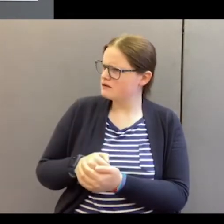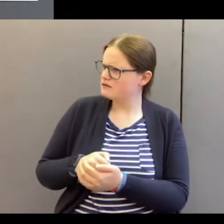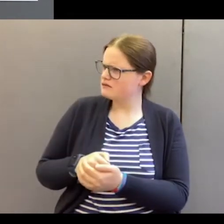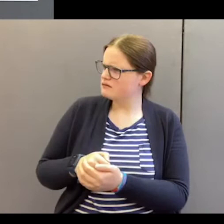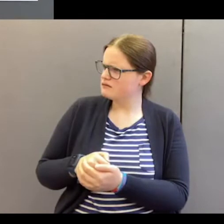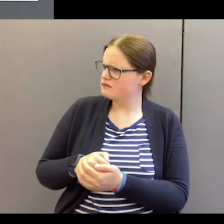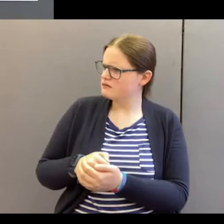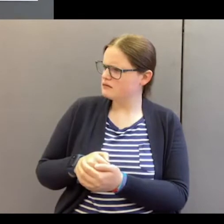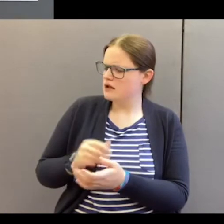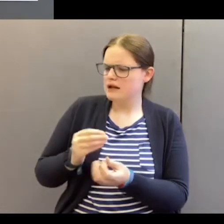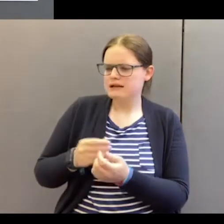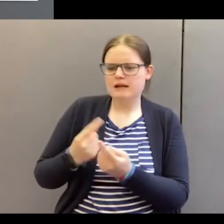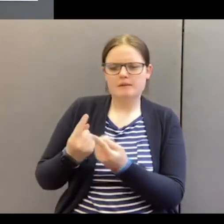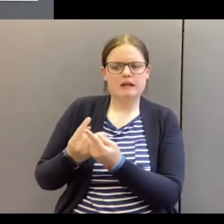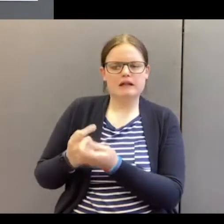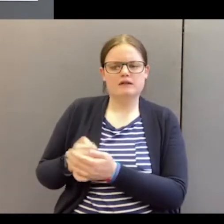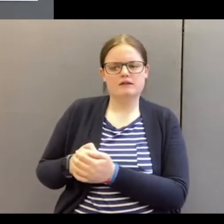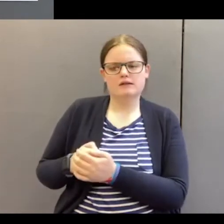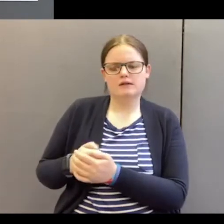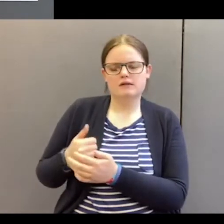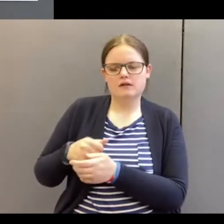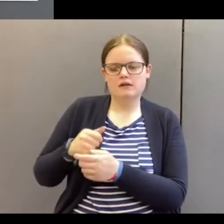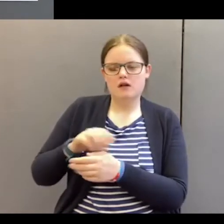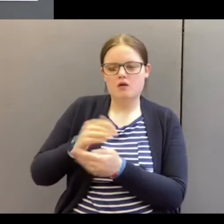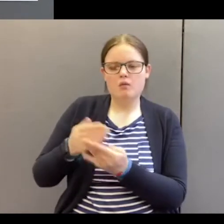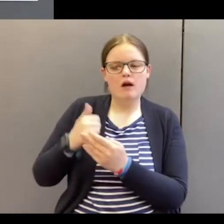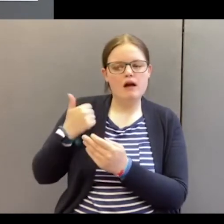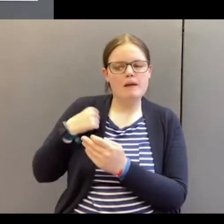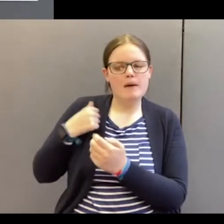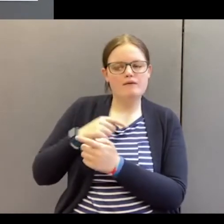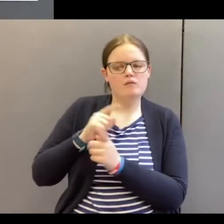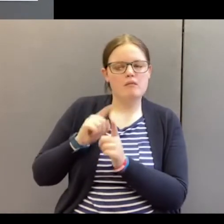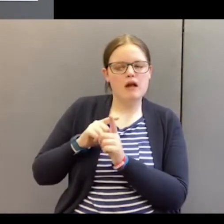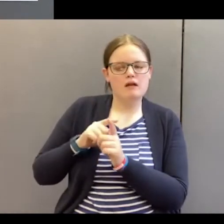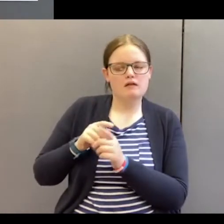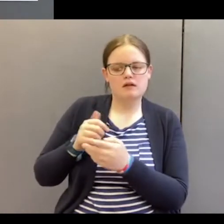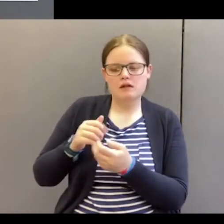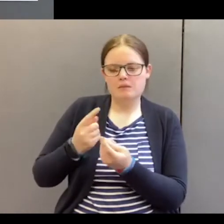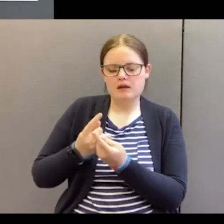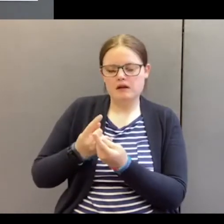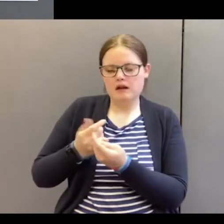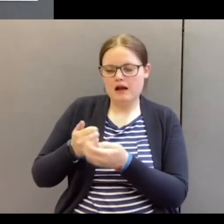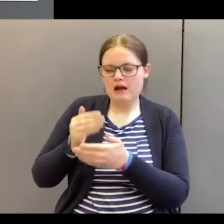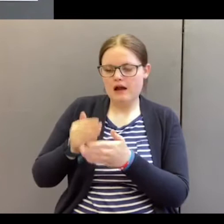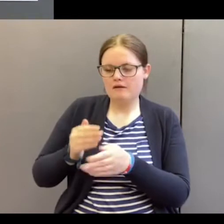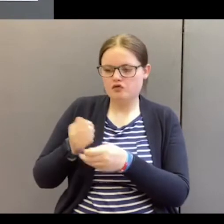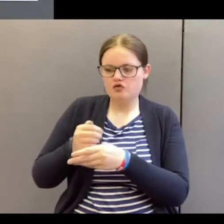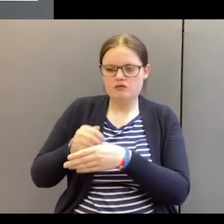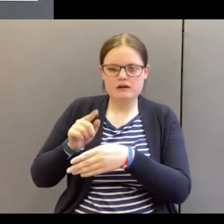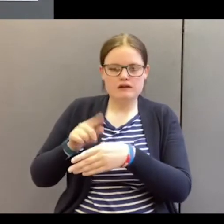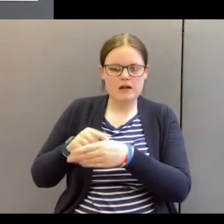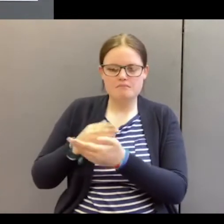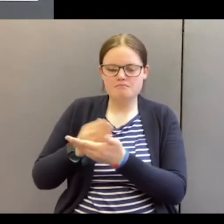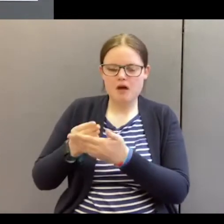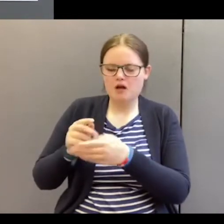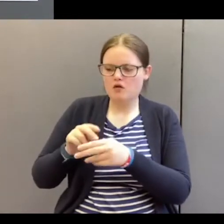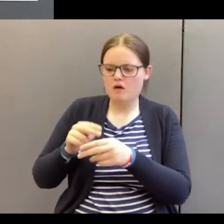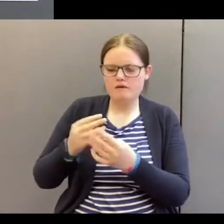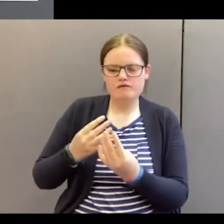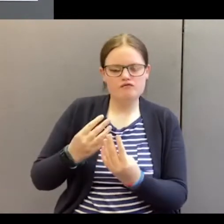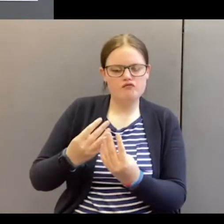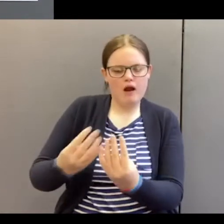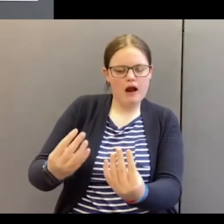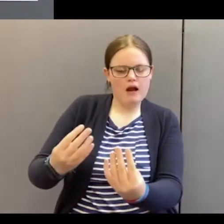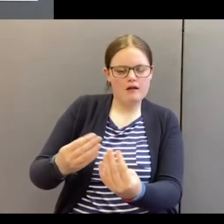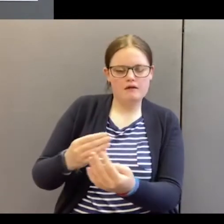There are certain things that you need to do with your time to be part of the crowd, to be